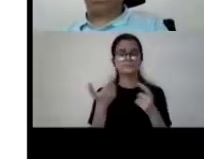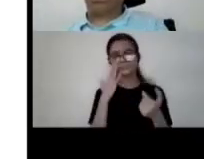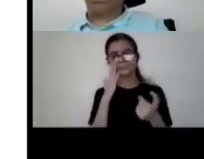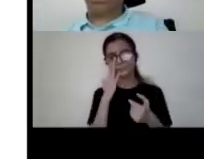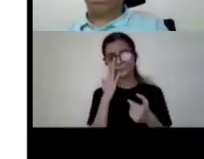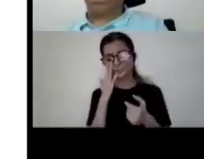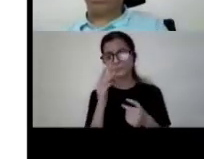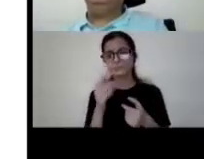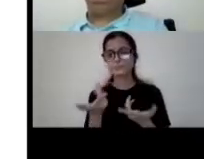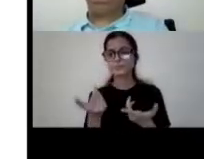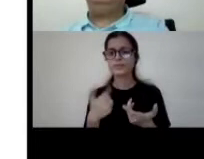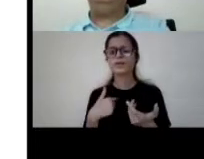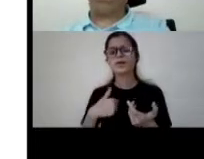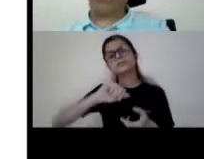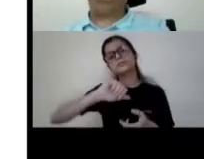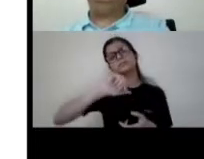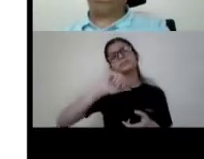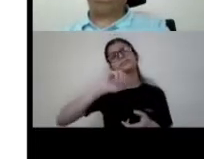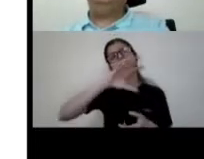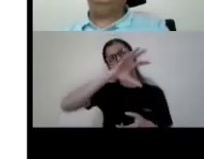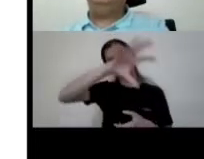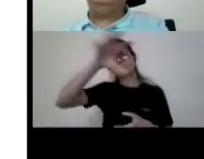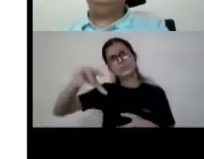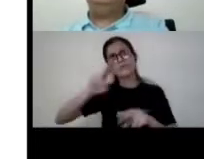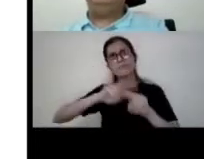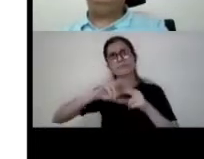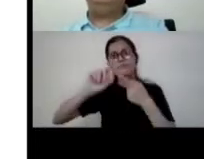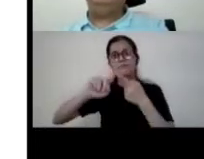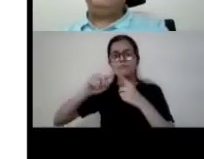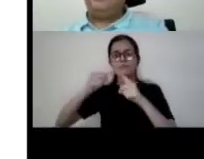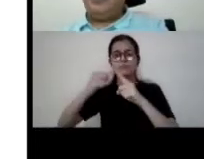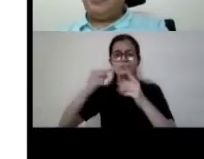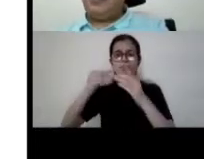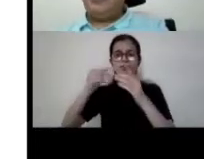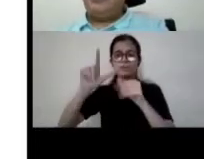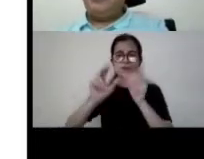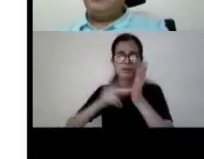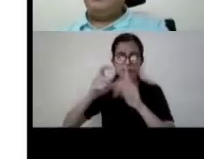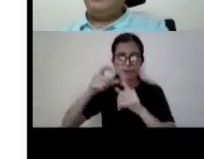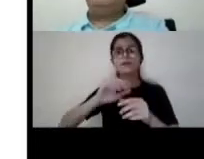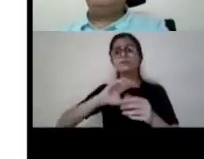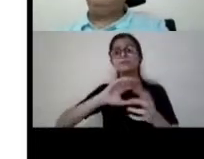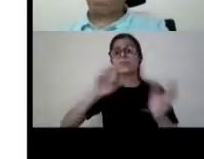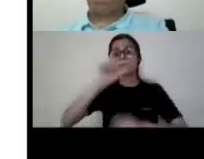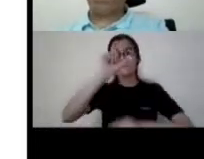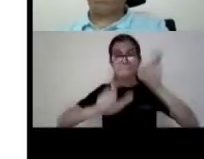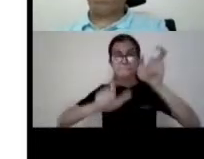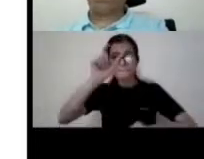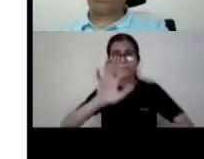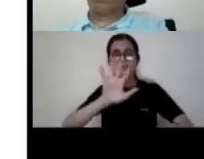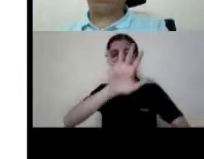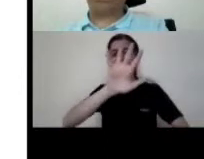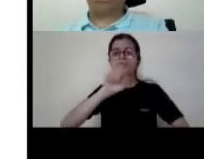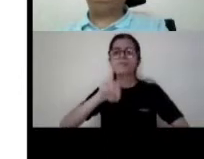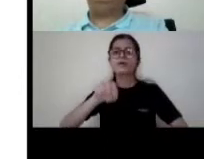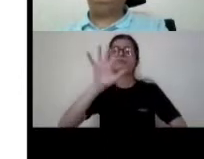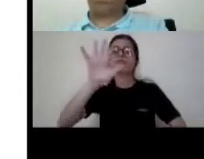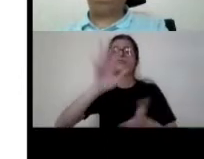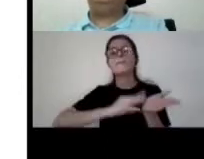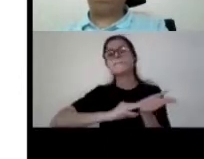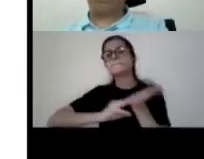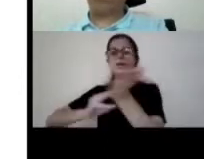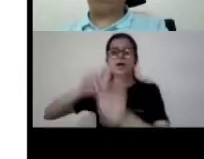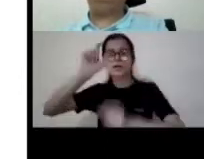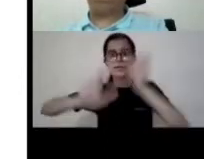like like in a country like finland now the whole population of that country is 5.5 million the